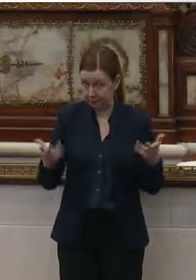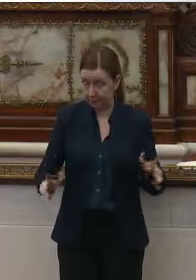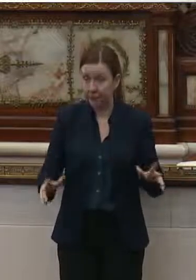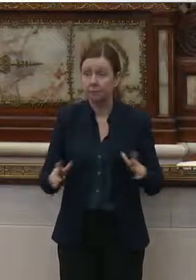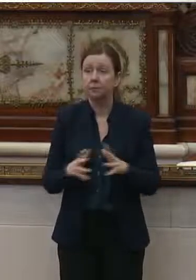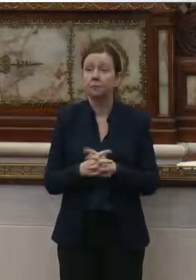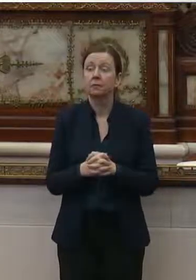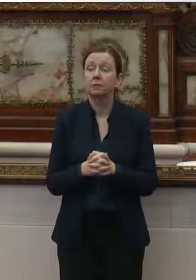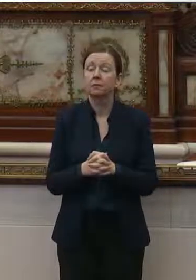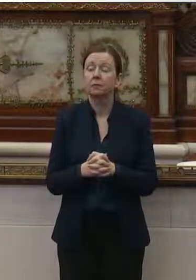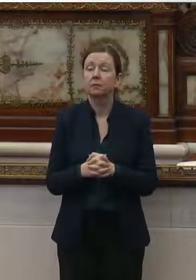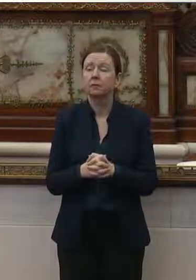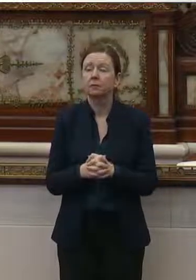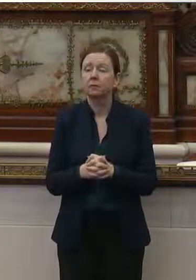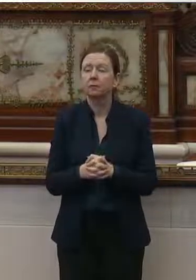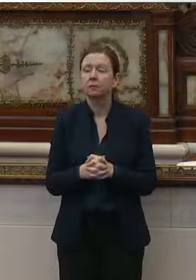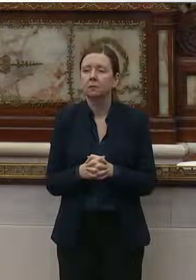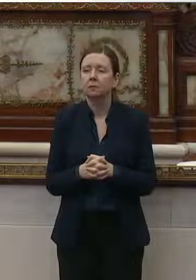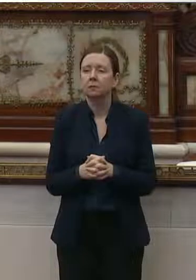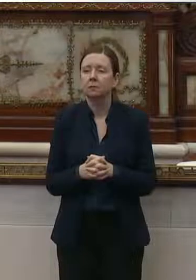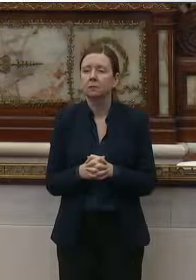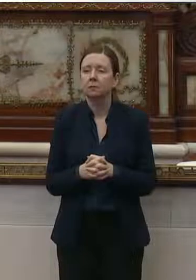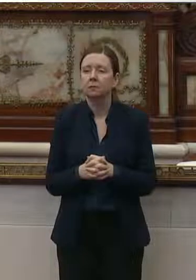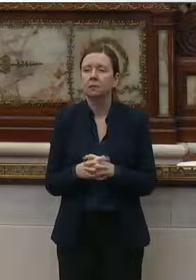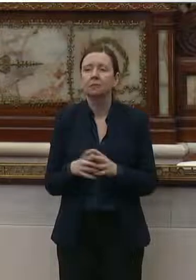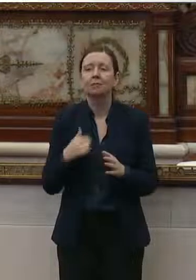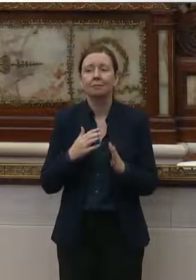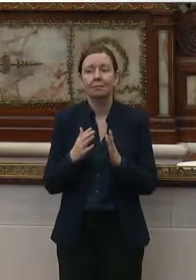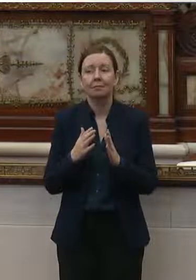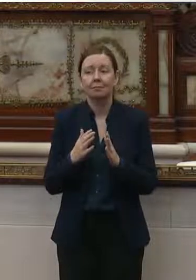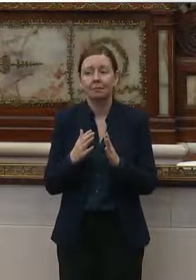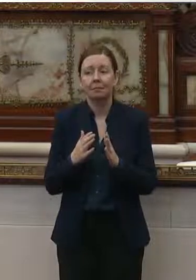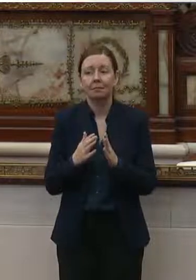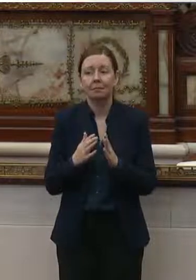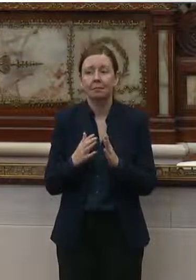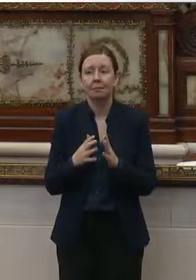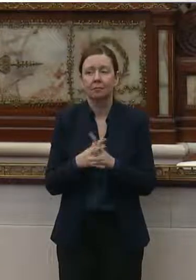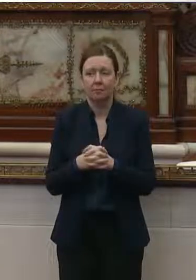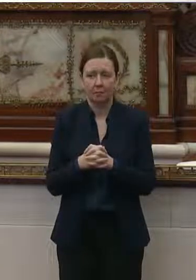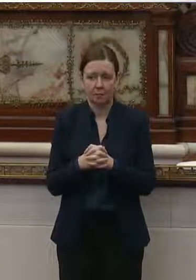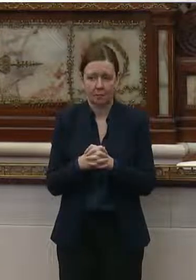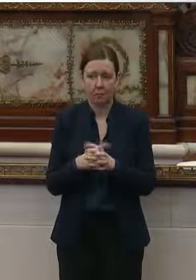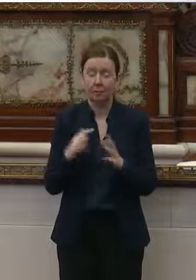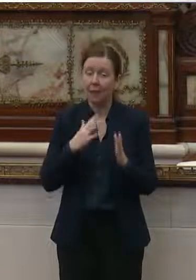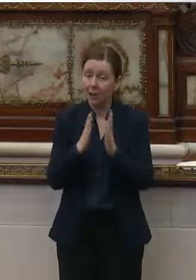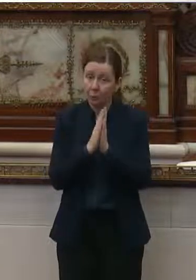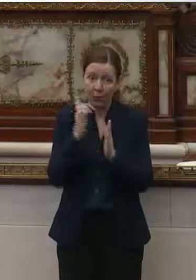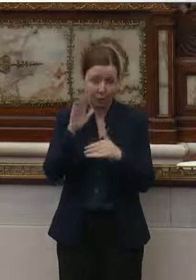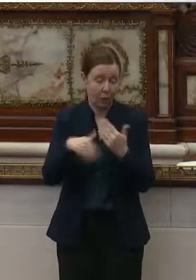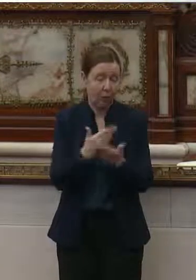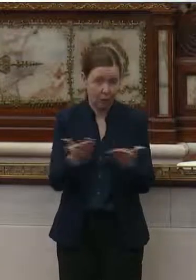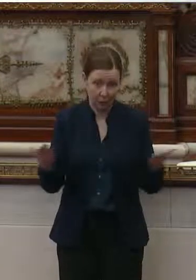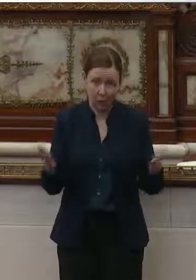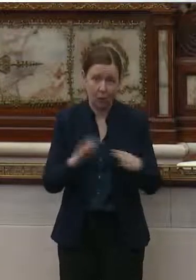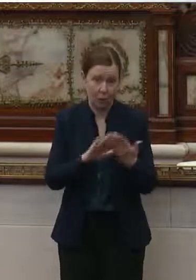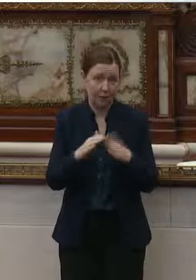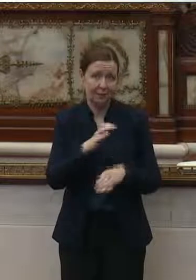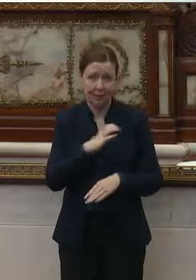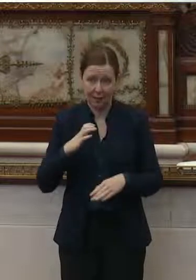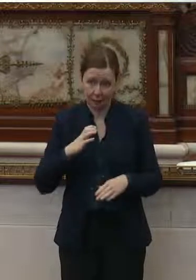that I am praying for all of you on the council.